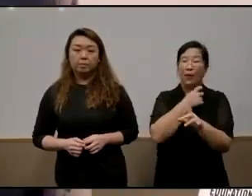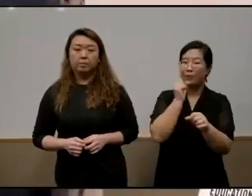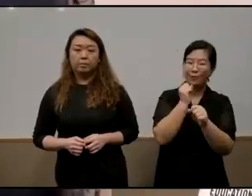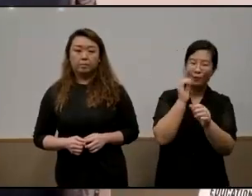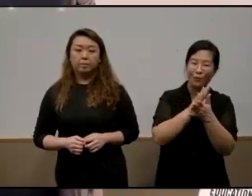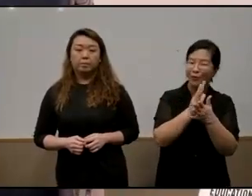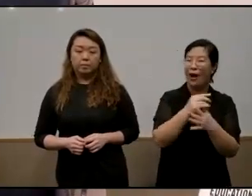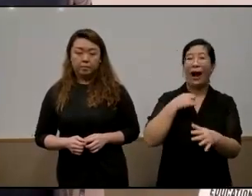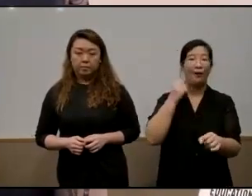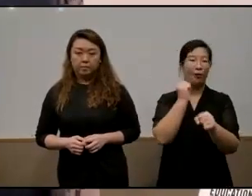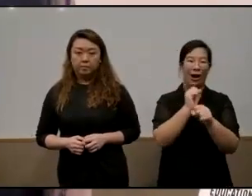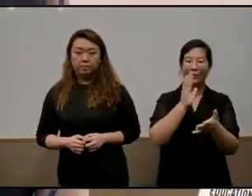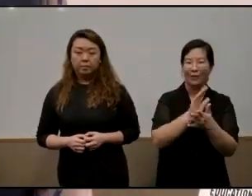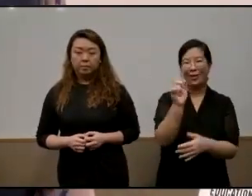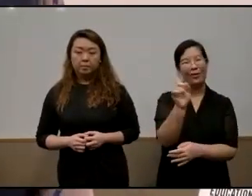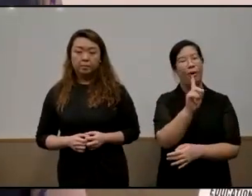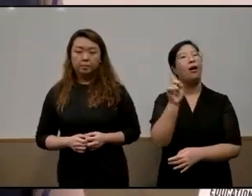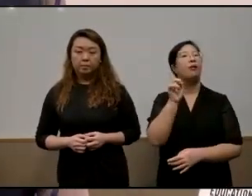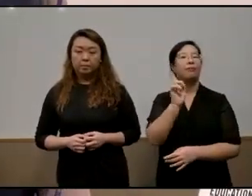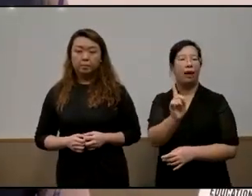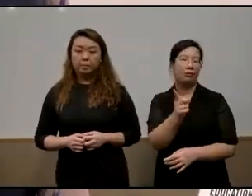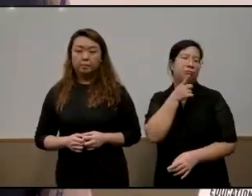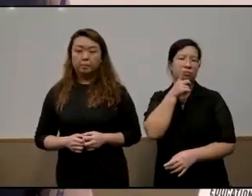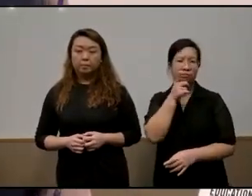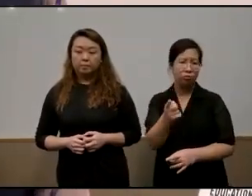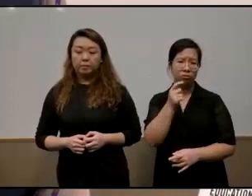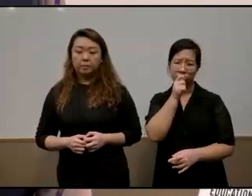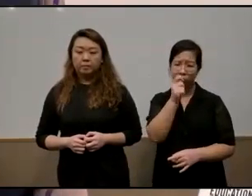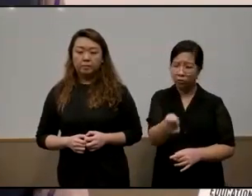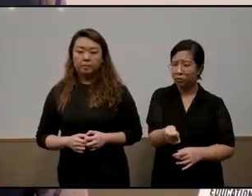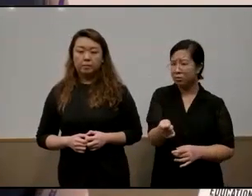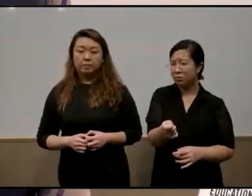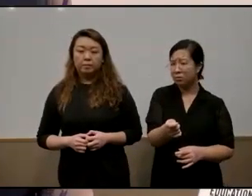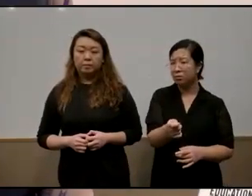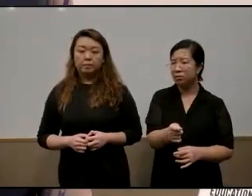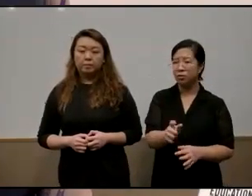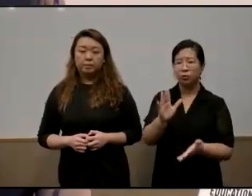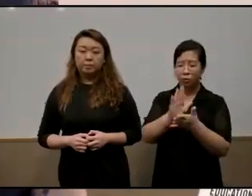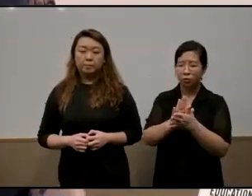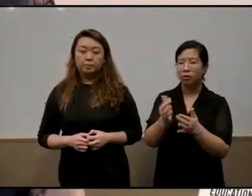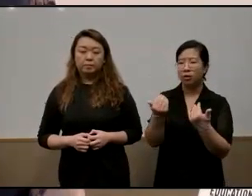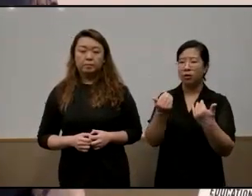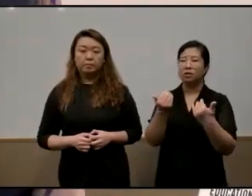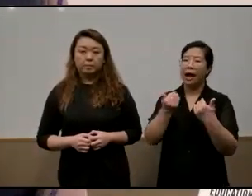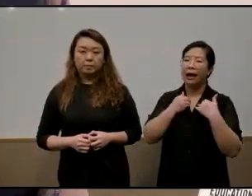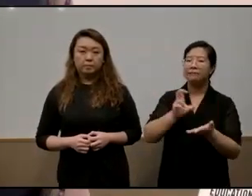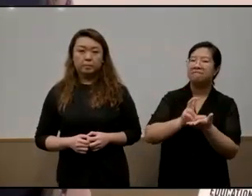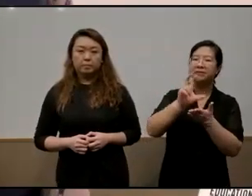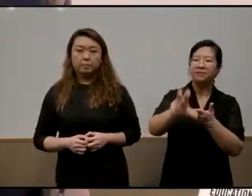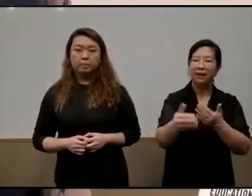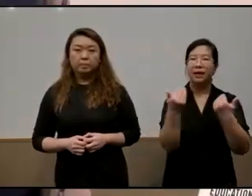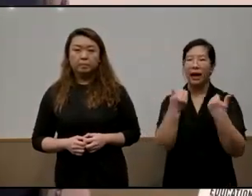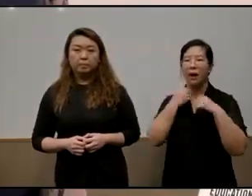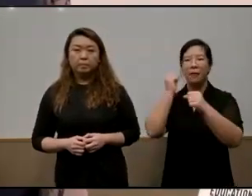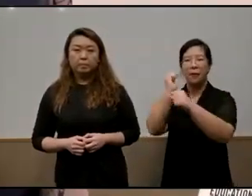but uh we all cannot argue right there's not for the lack of efforts not for the lack of investment right in